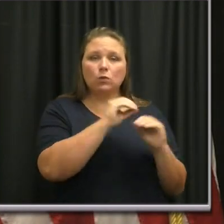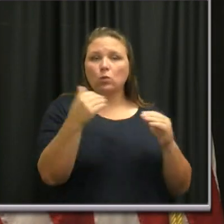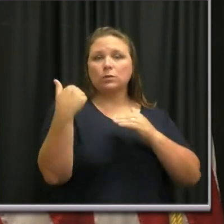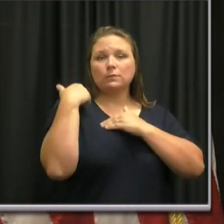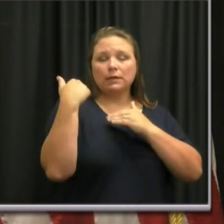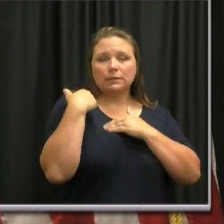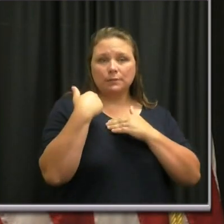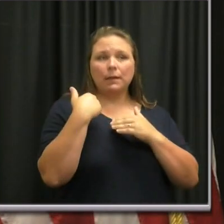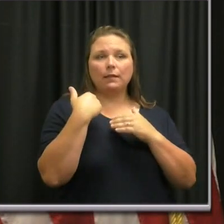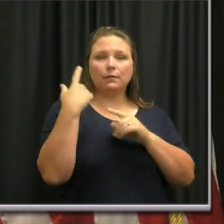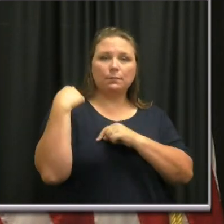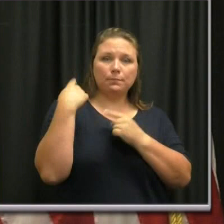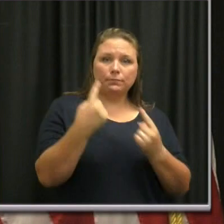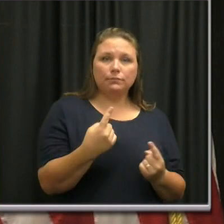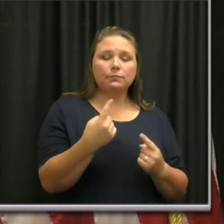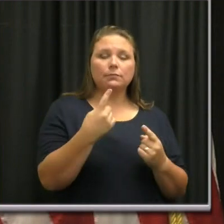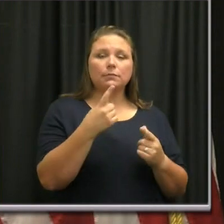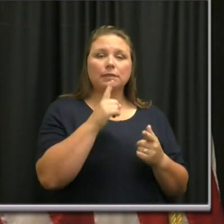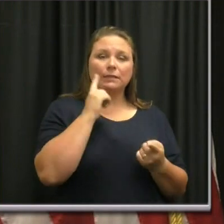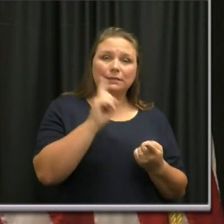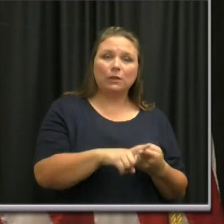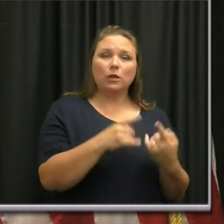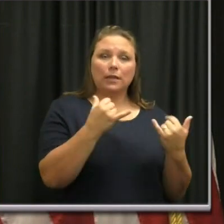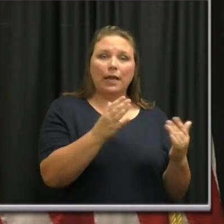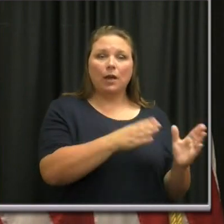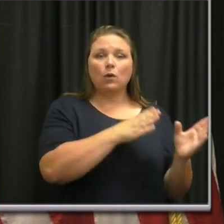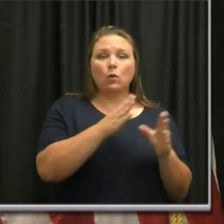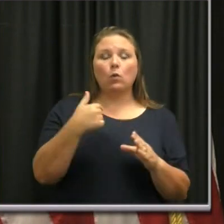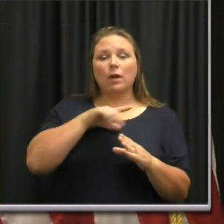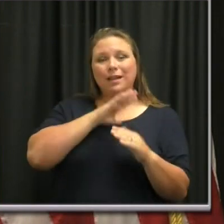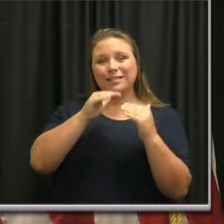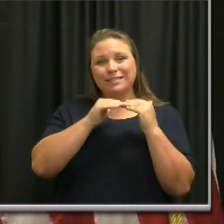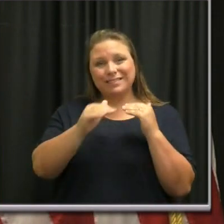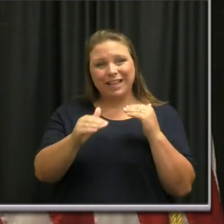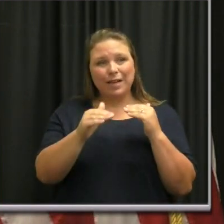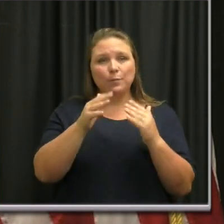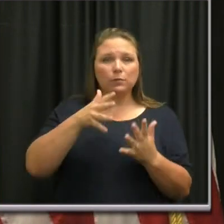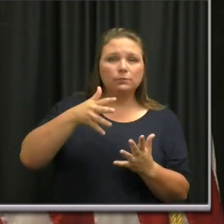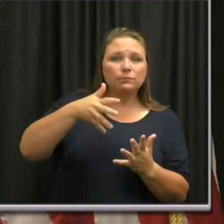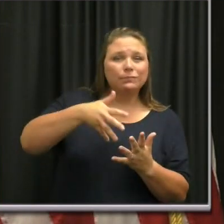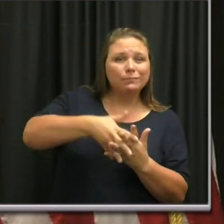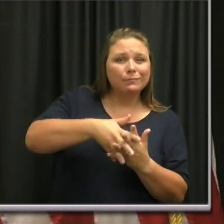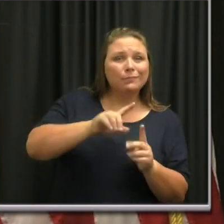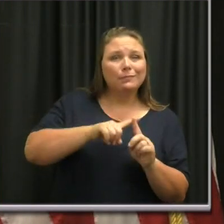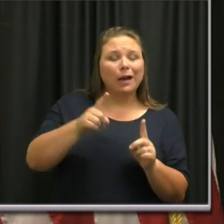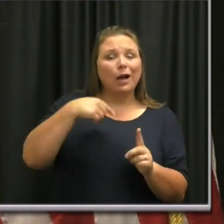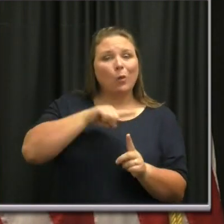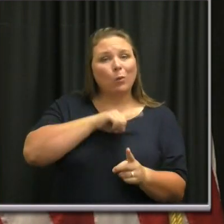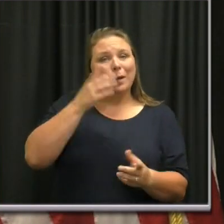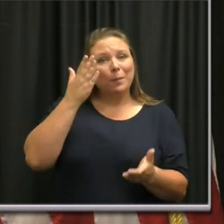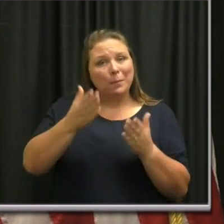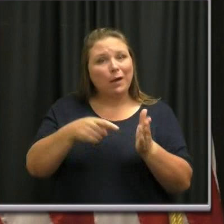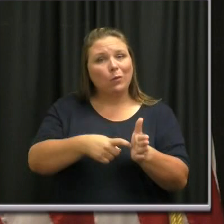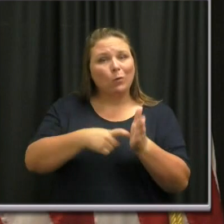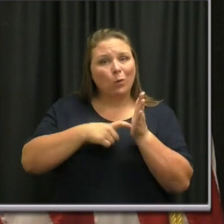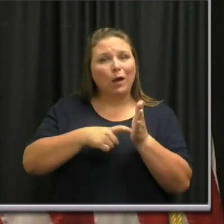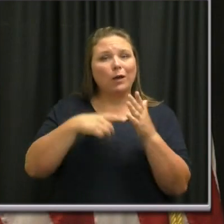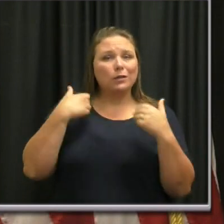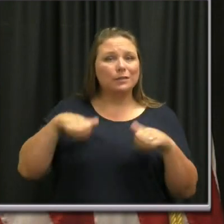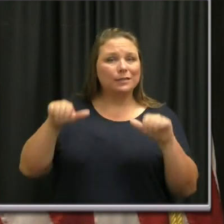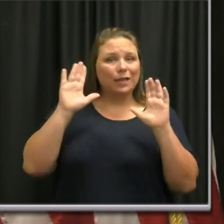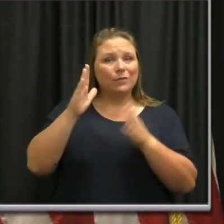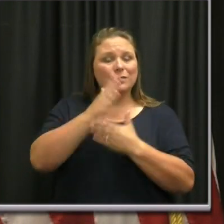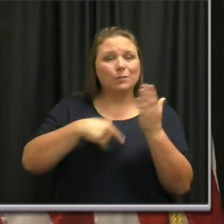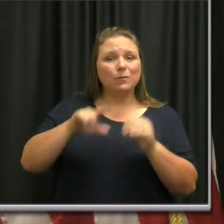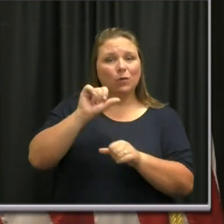And now, um, we have a stable financial footing, but we may require the sacrifice of our